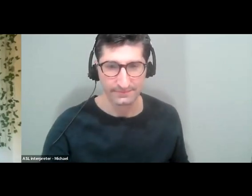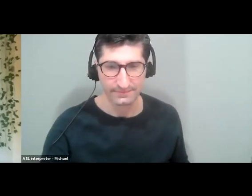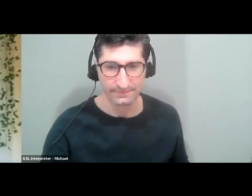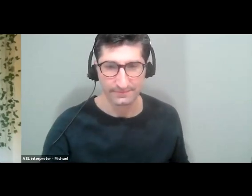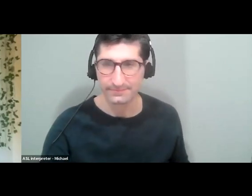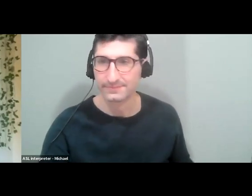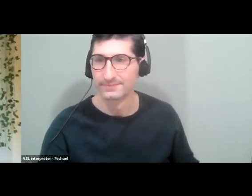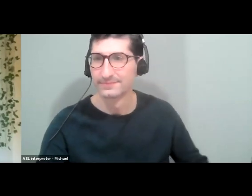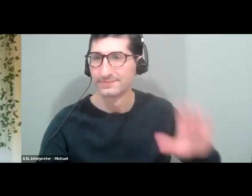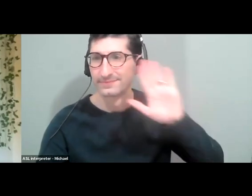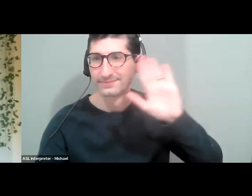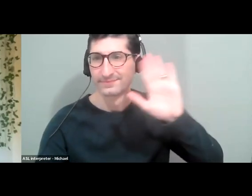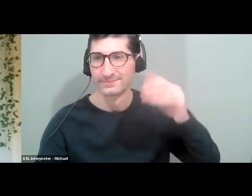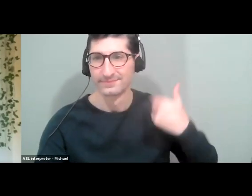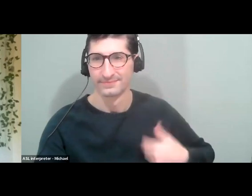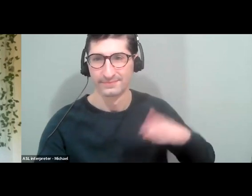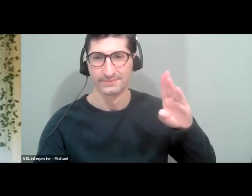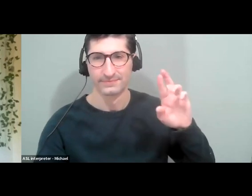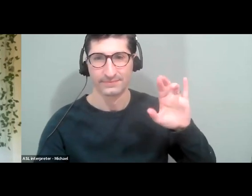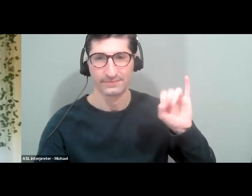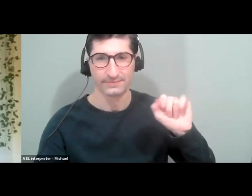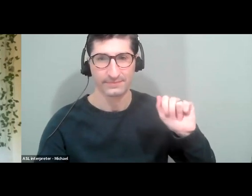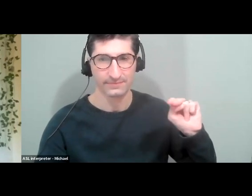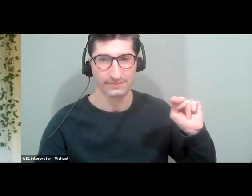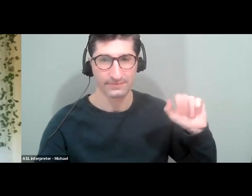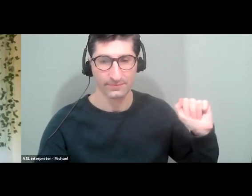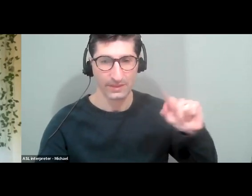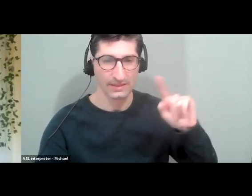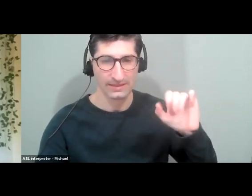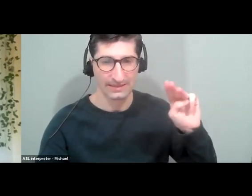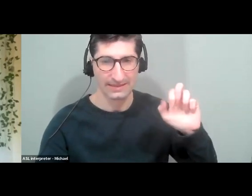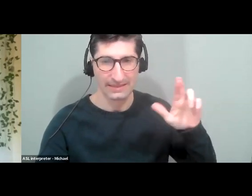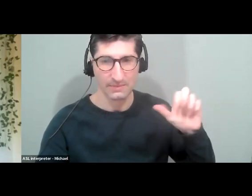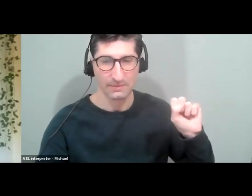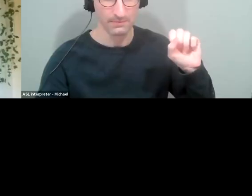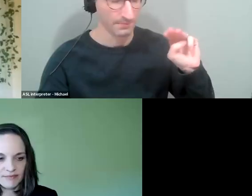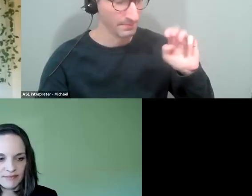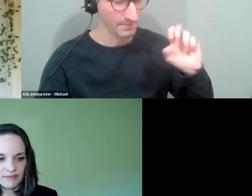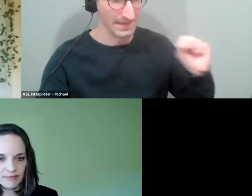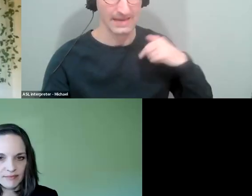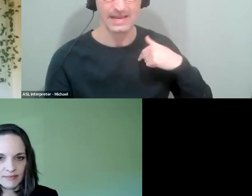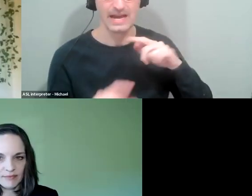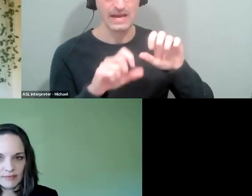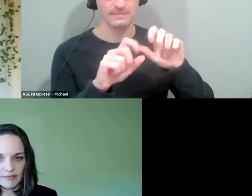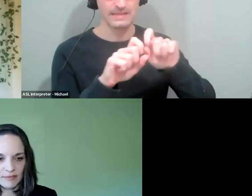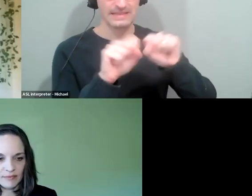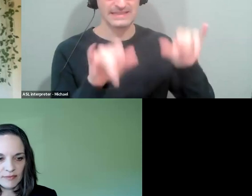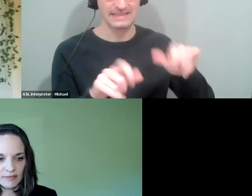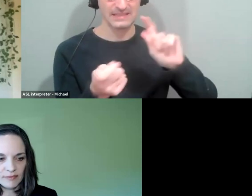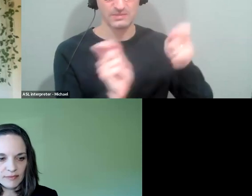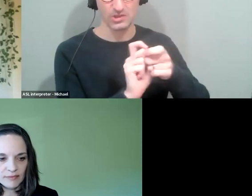Hi, my name is Brianna Zimmerman. I'm the systems change advocate at Stavros Center for Independent Living